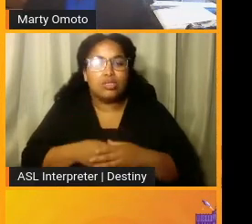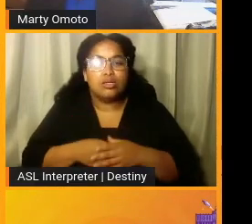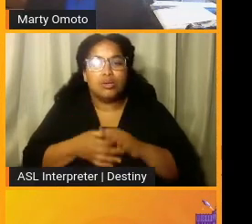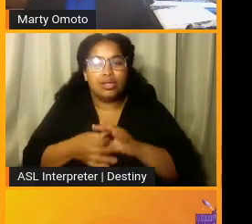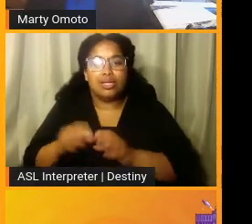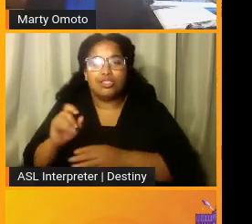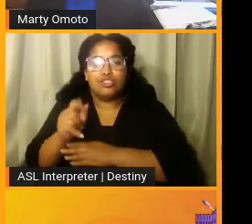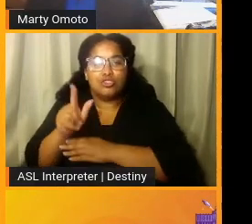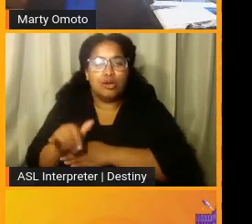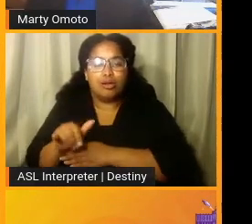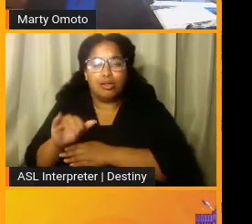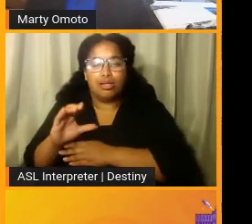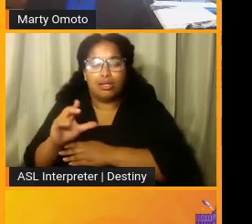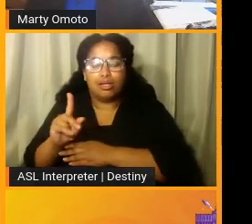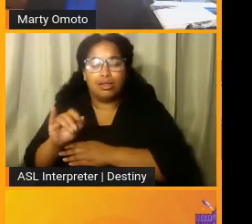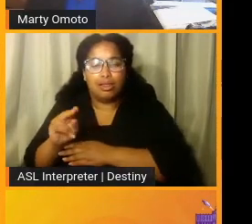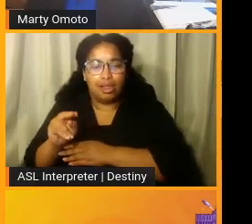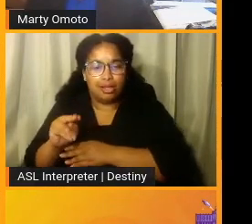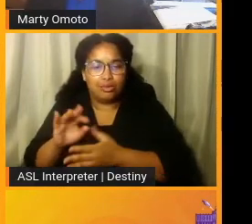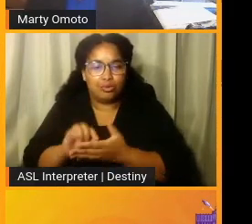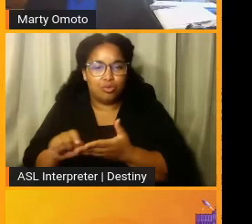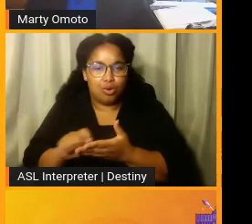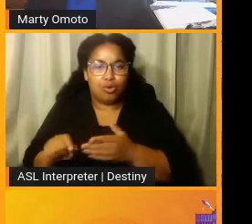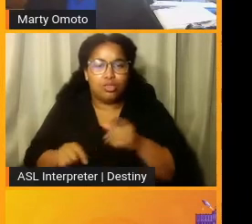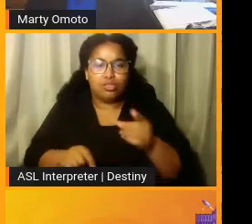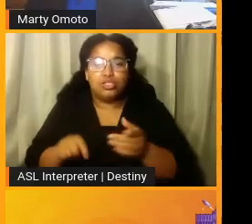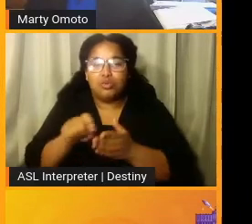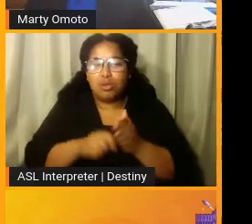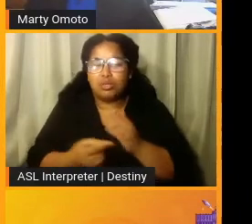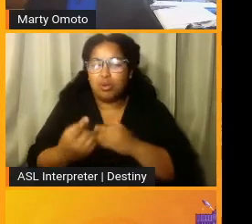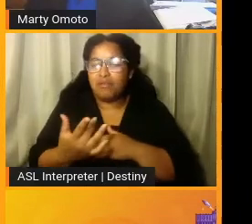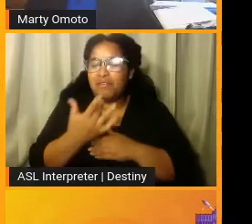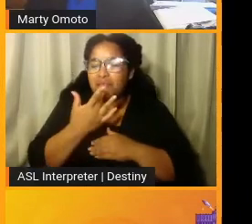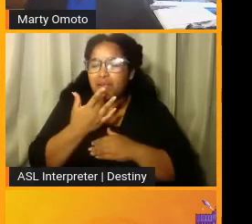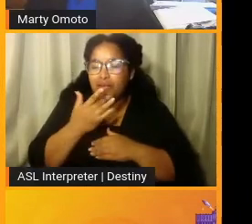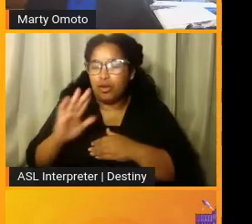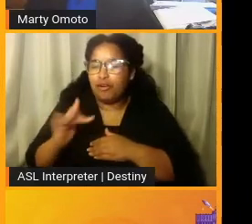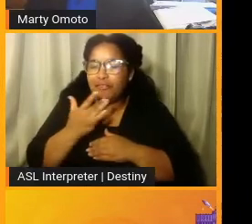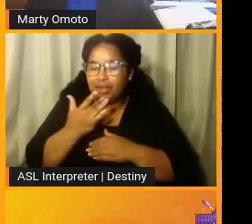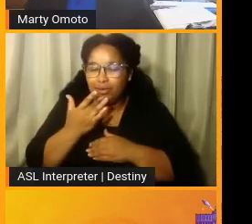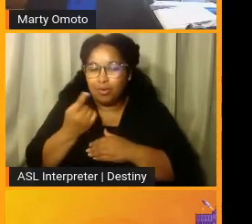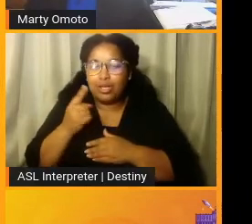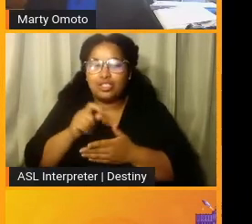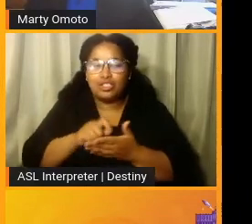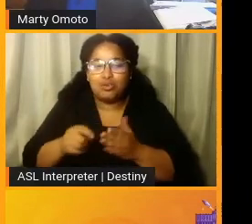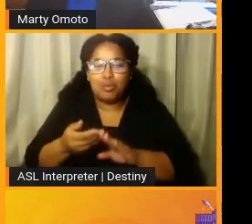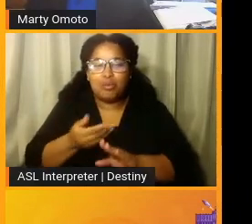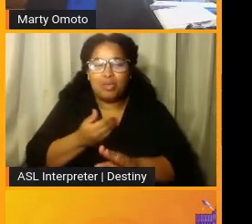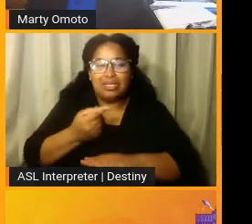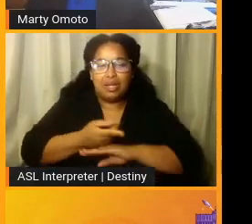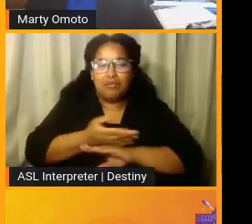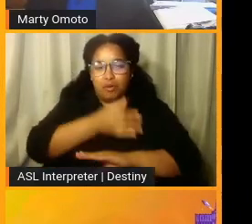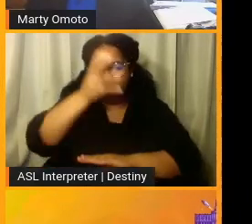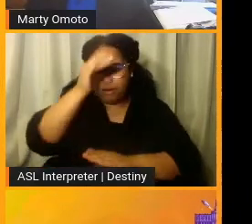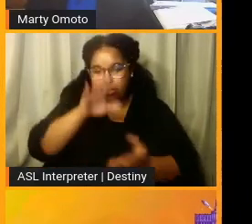Shirley Klein wrote. She actually wrote this and was one of her favorite poems that she wrote the day before her father died,